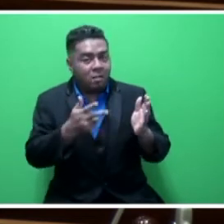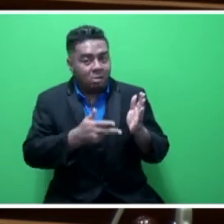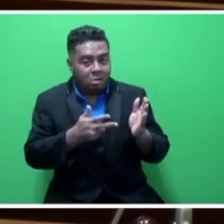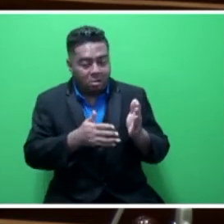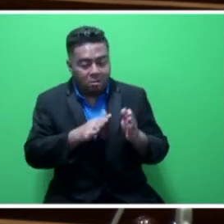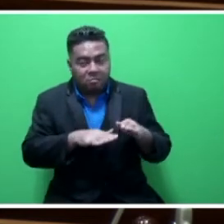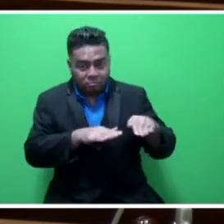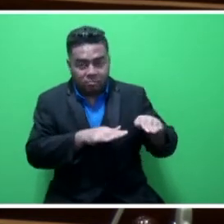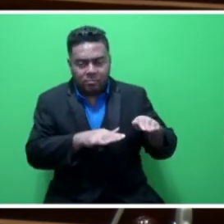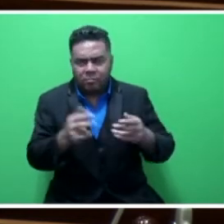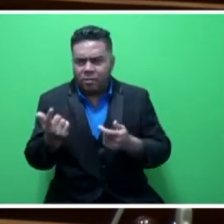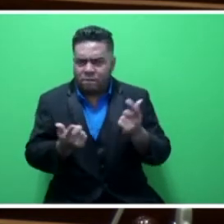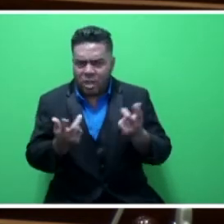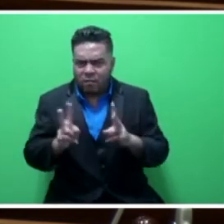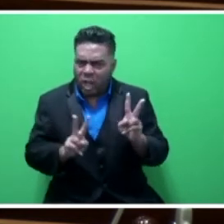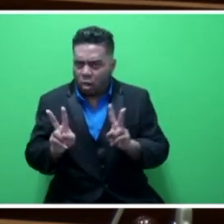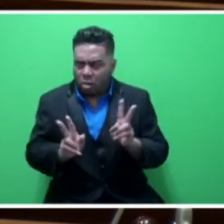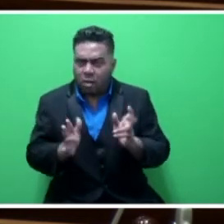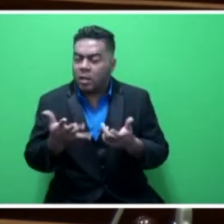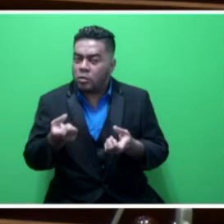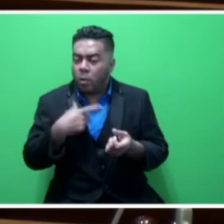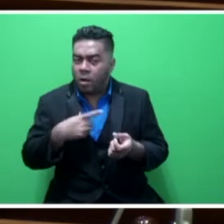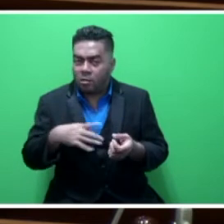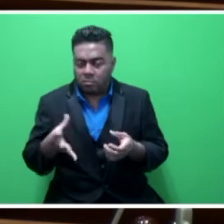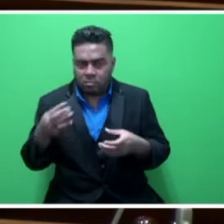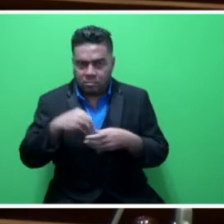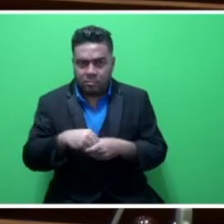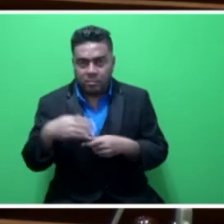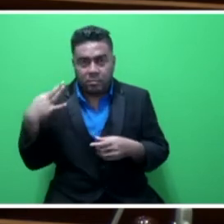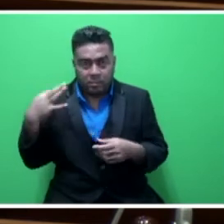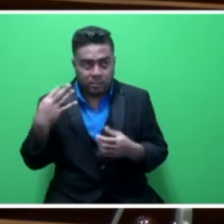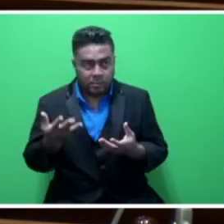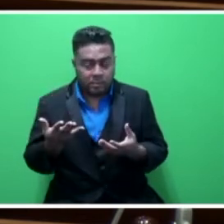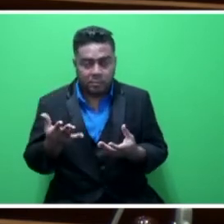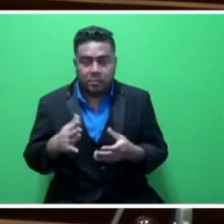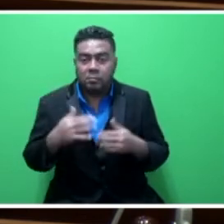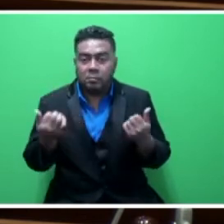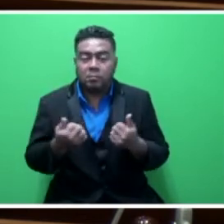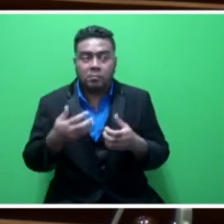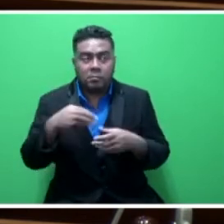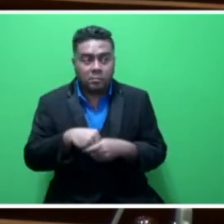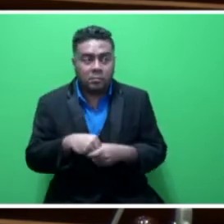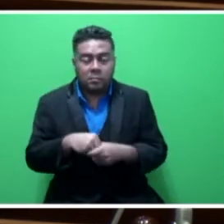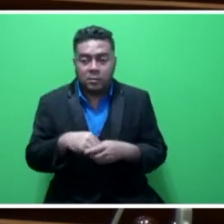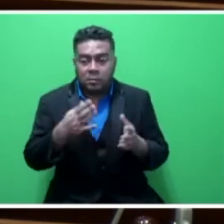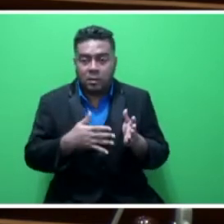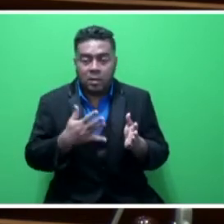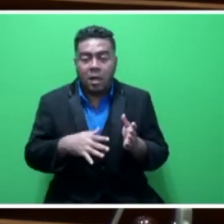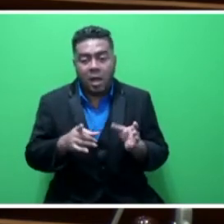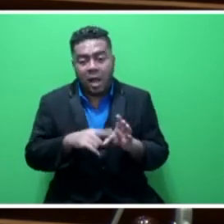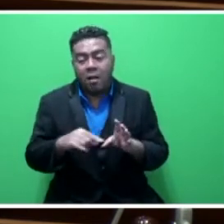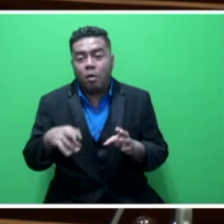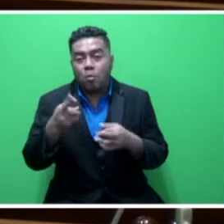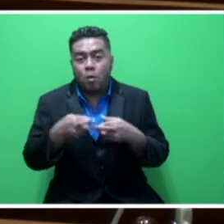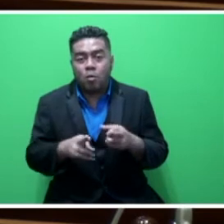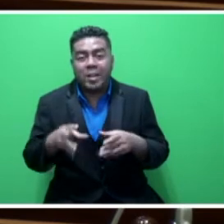registration and road user levy applies. Mr. Speaker, sir, although most tractors operate off the road, as we all know, in farms,